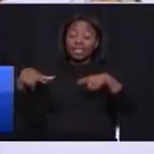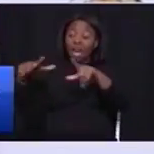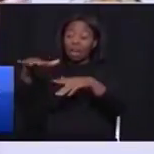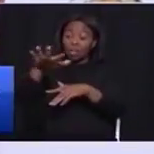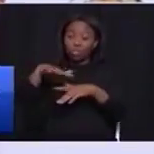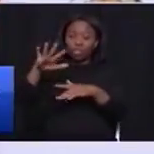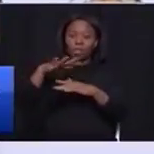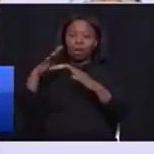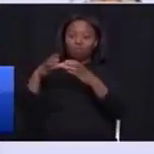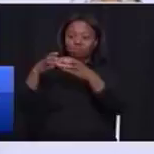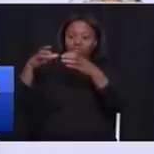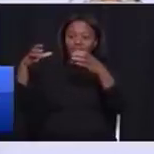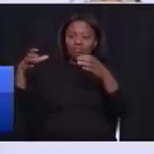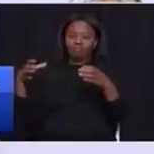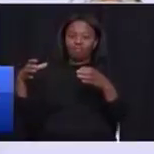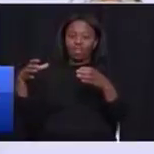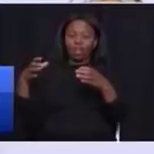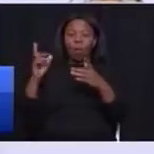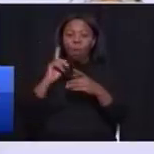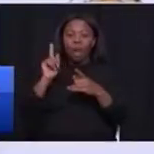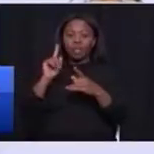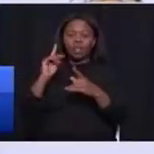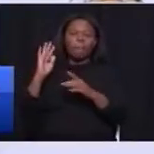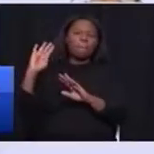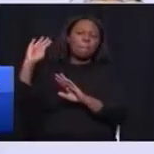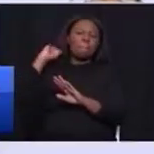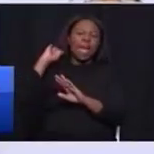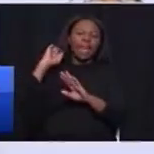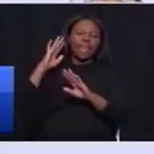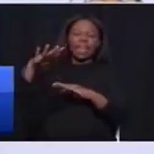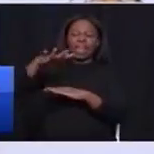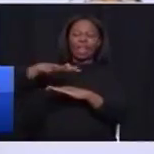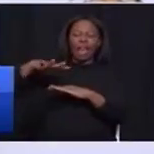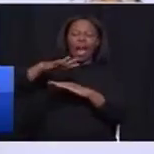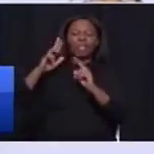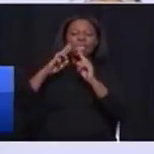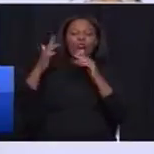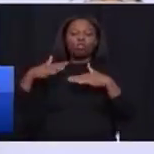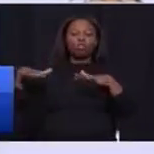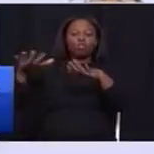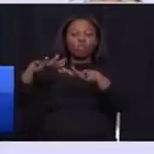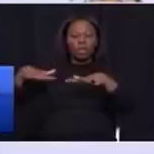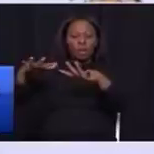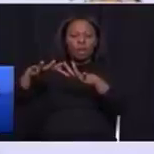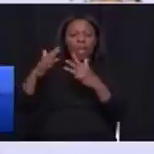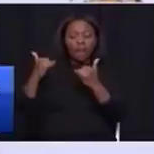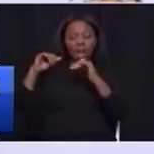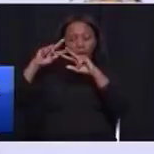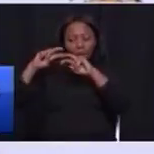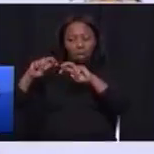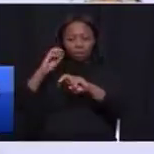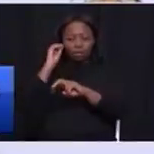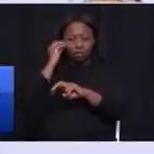through what's called the backyards in our townships. We have an interesting research from the